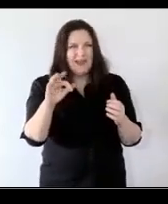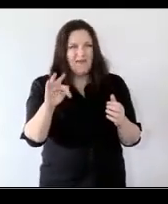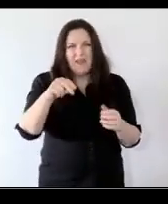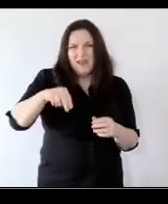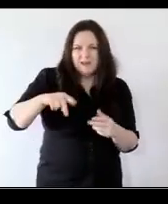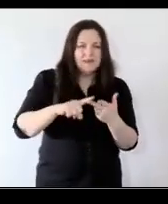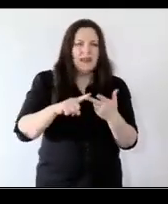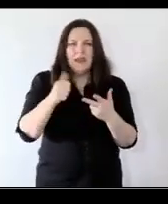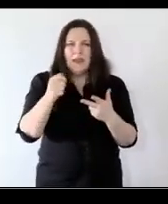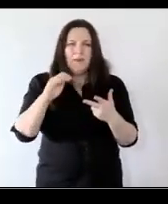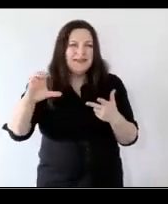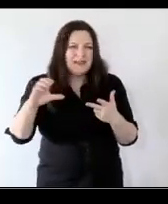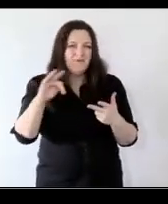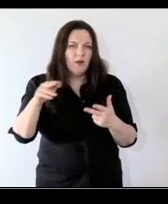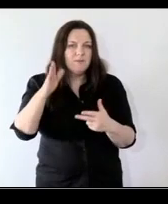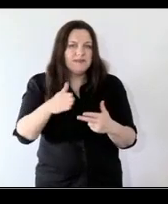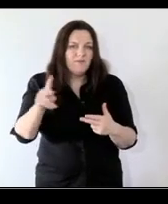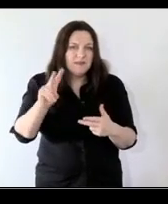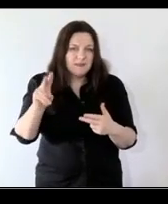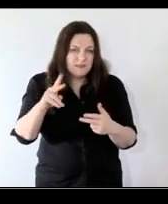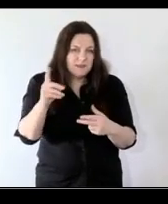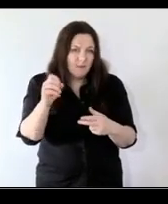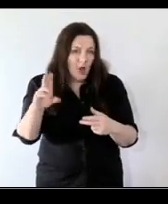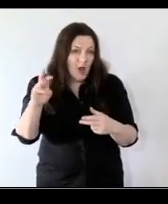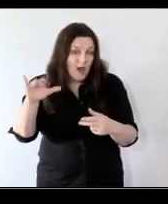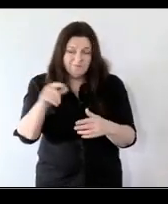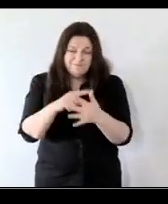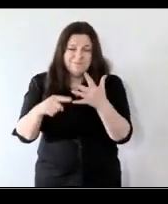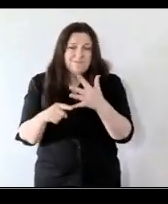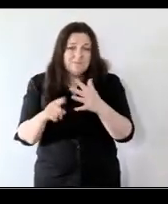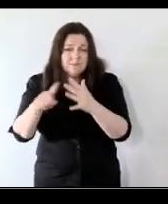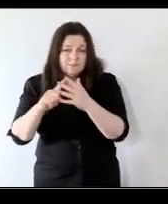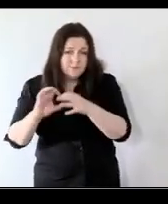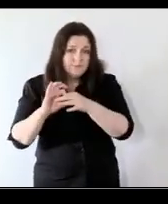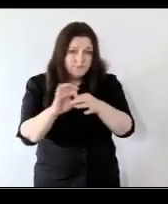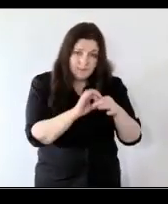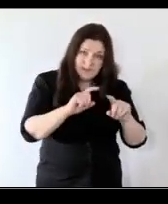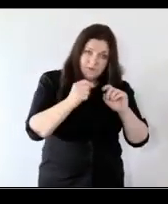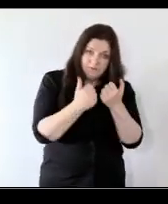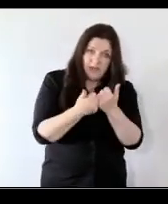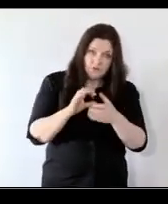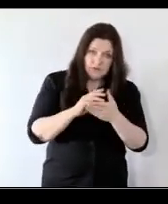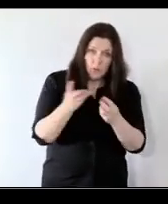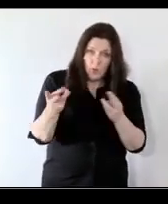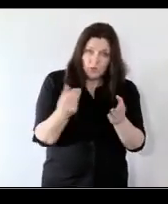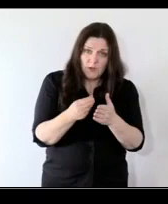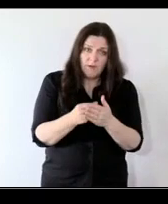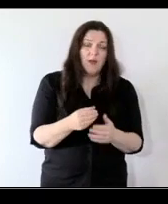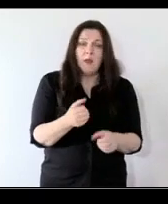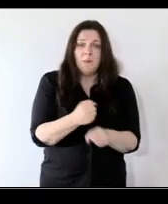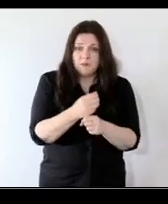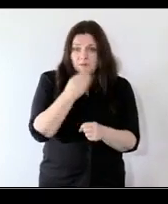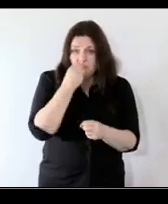projects vincent de paul all working together to kind of respond to that immediate need when the pandemic came in terms of food poverty